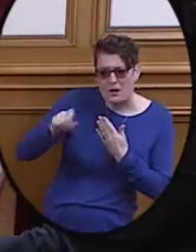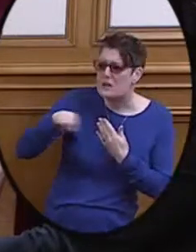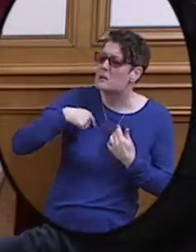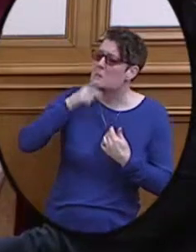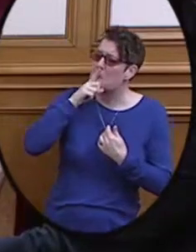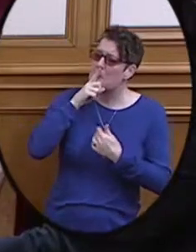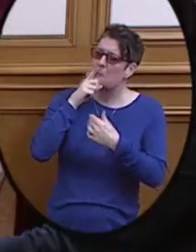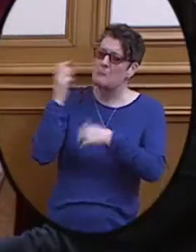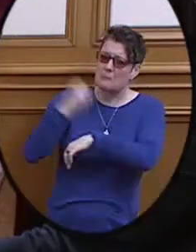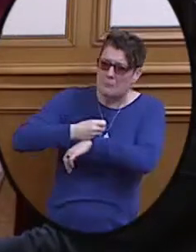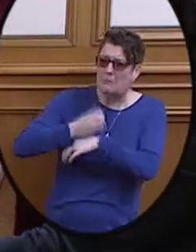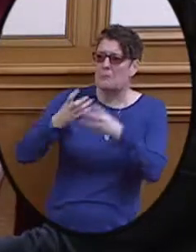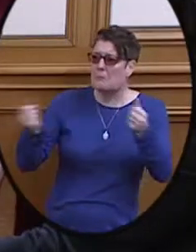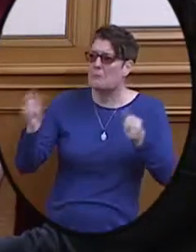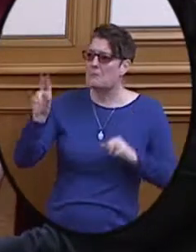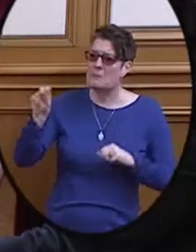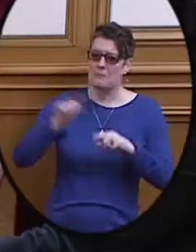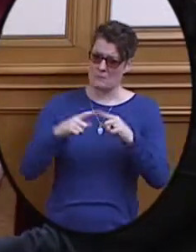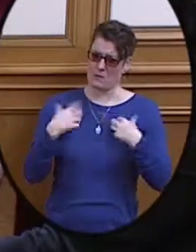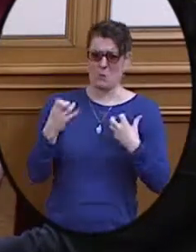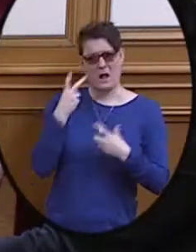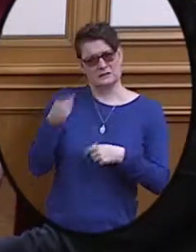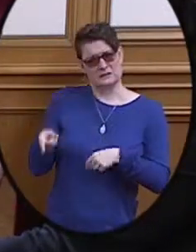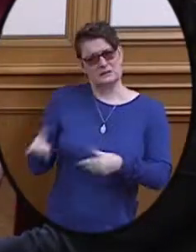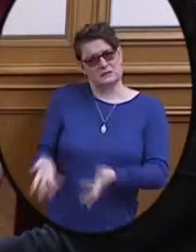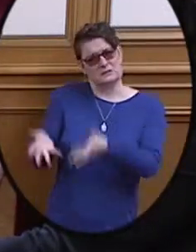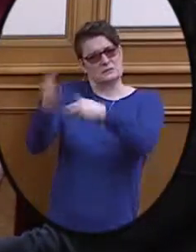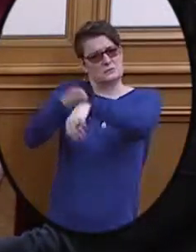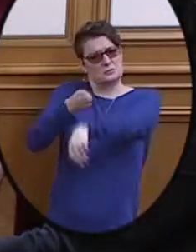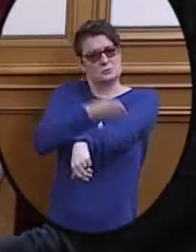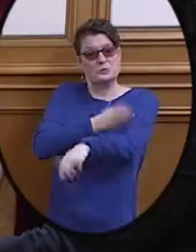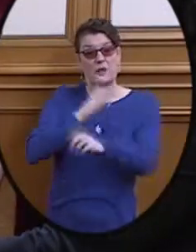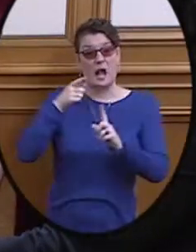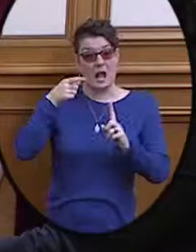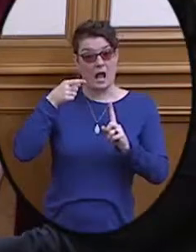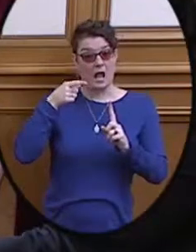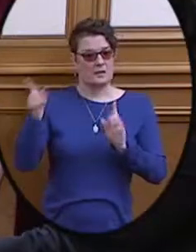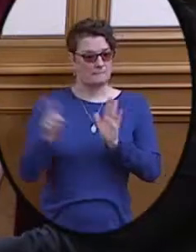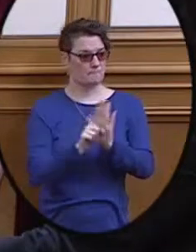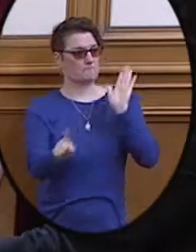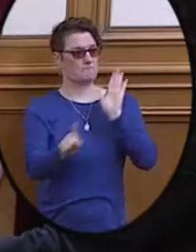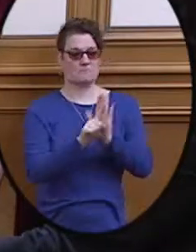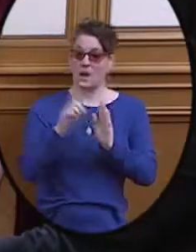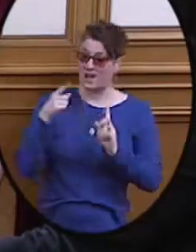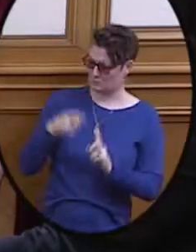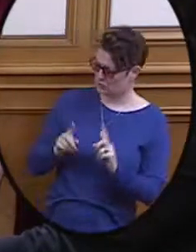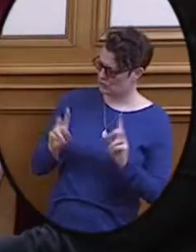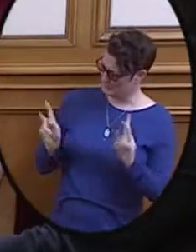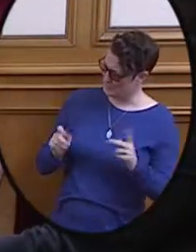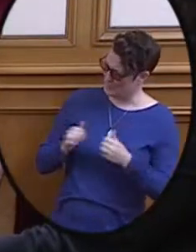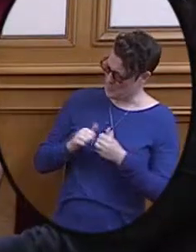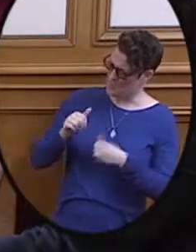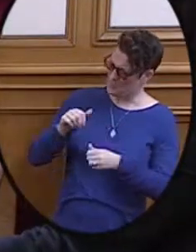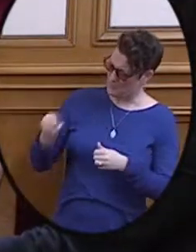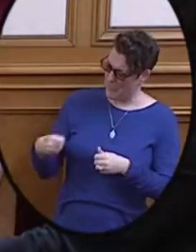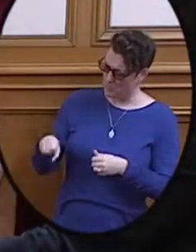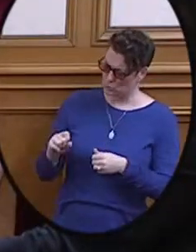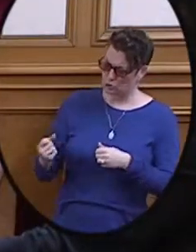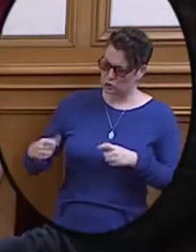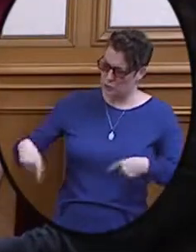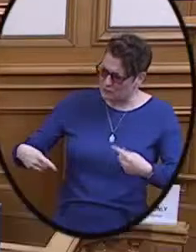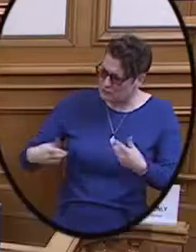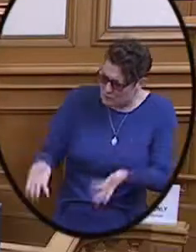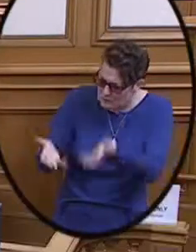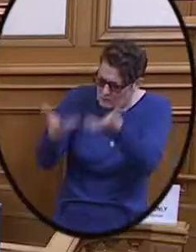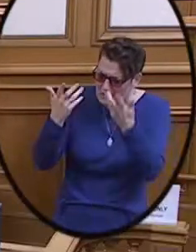see it go away, but I would like to see it improved, especially getting people's power wheelchairs working so that we can live in the community. That's the